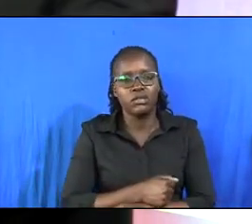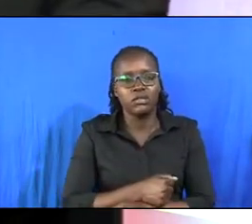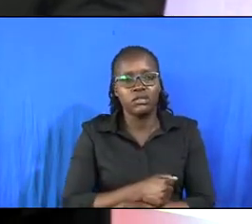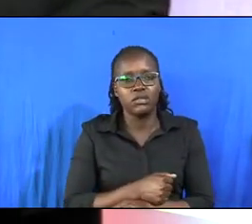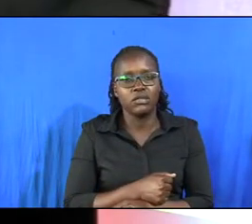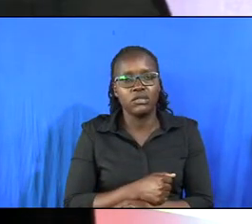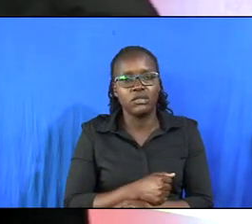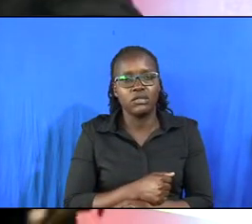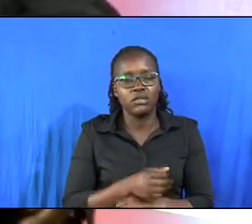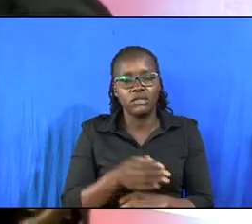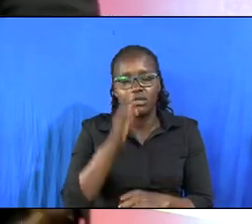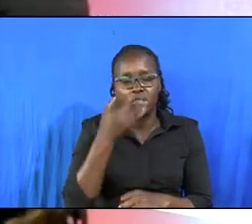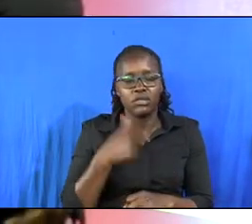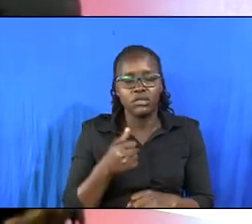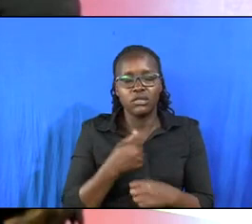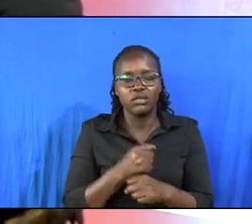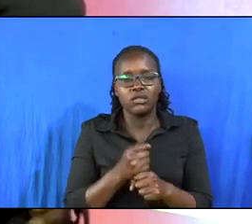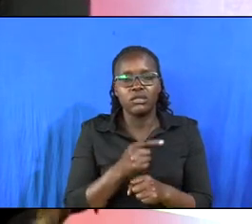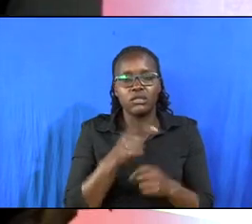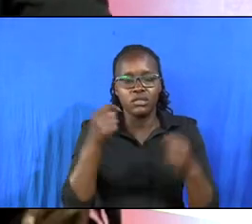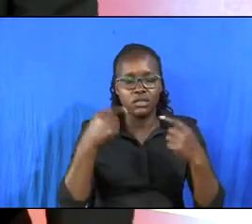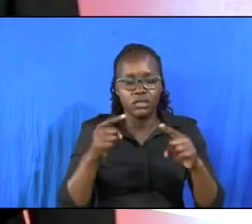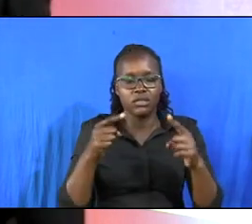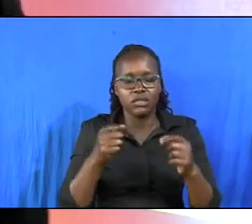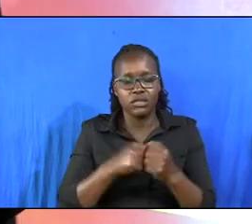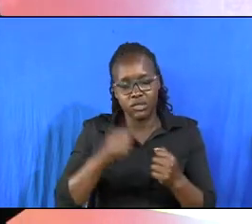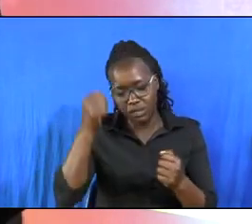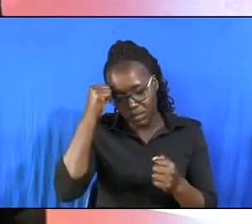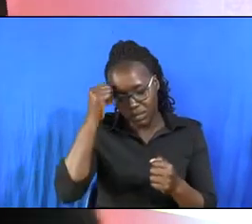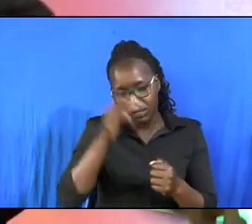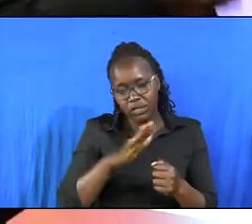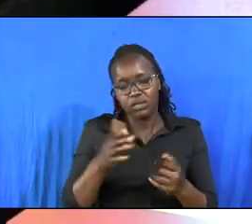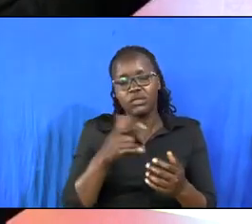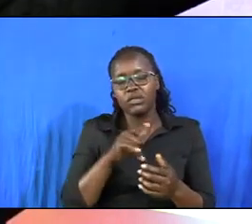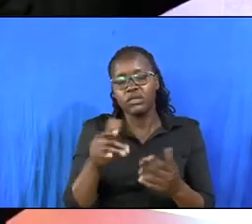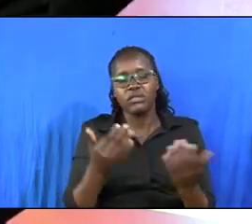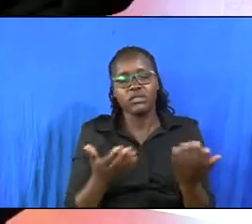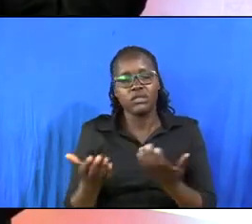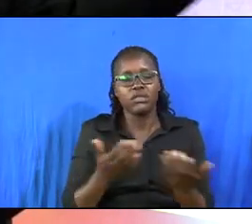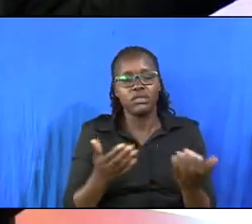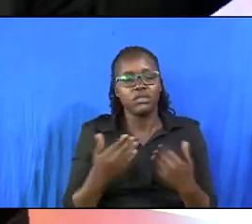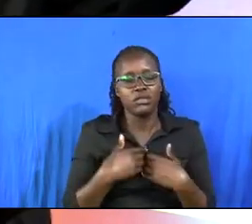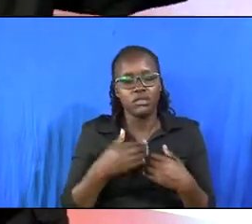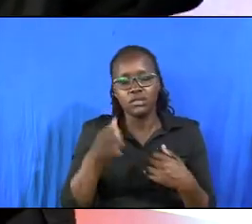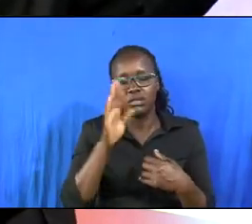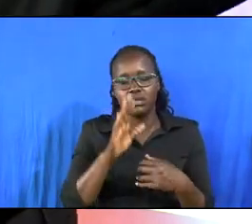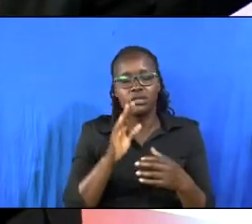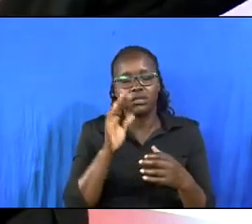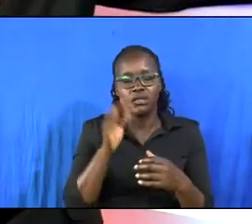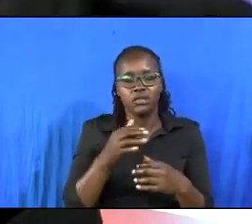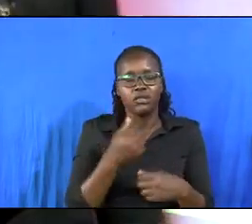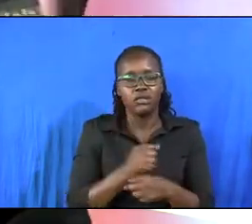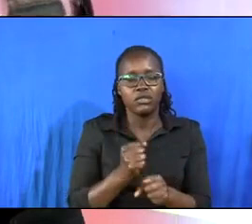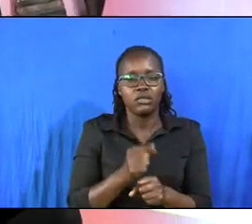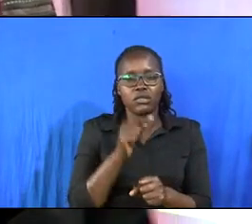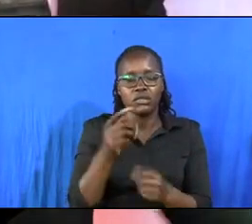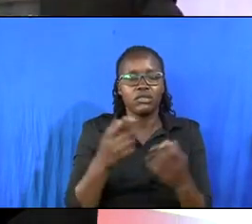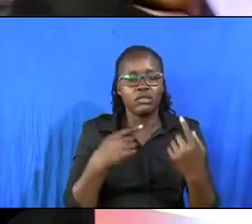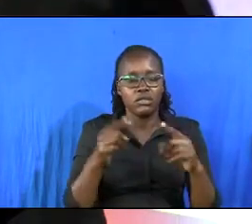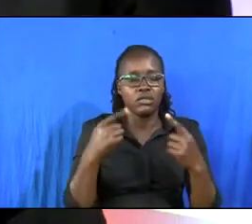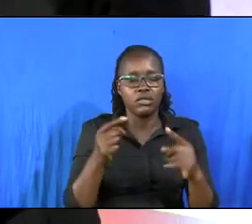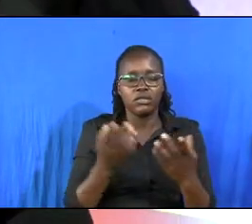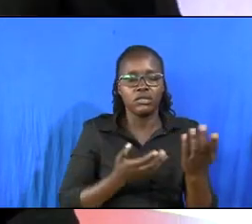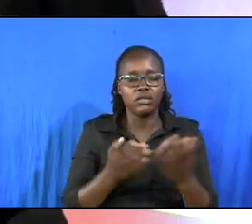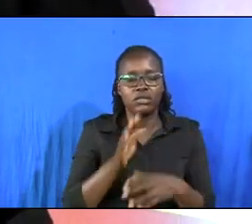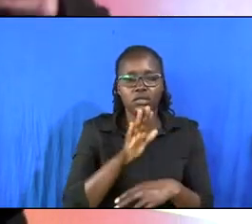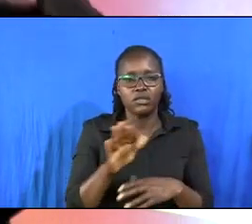will make you succeed in your studies. Those of you in businesses, God will make you successful in your business.